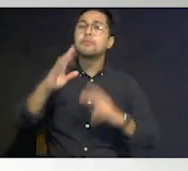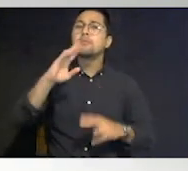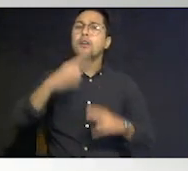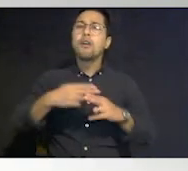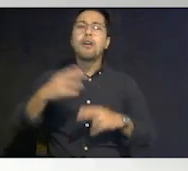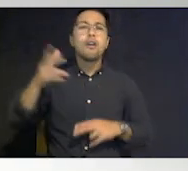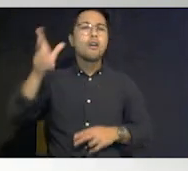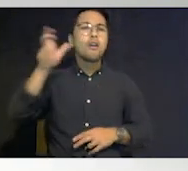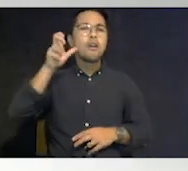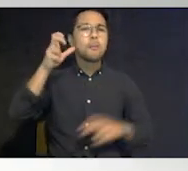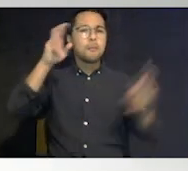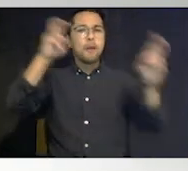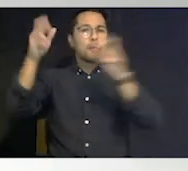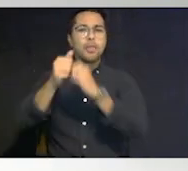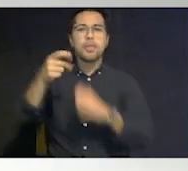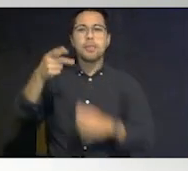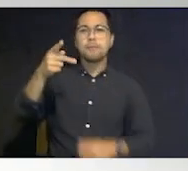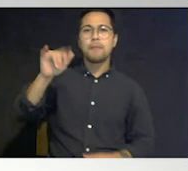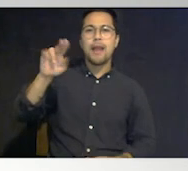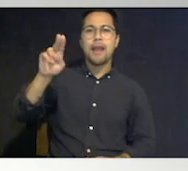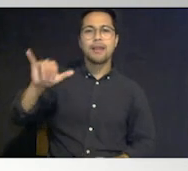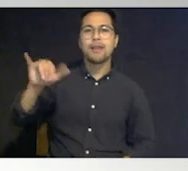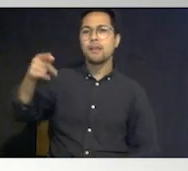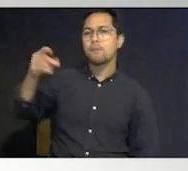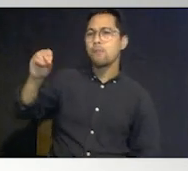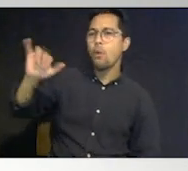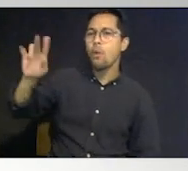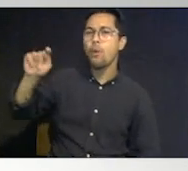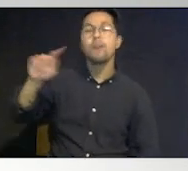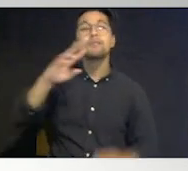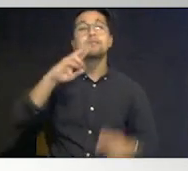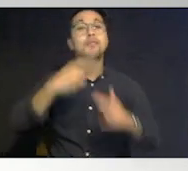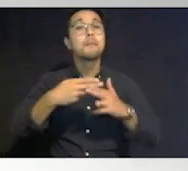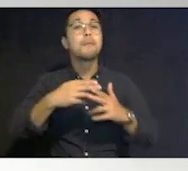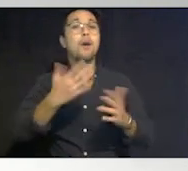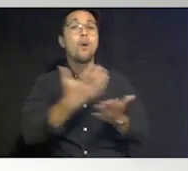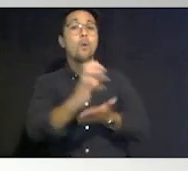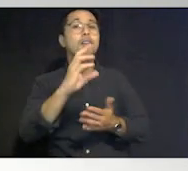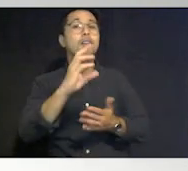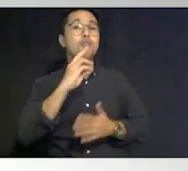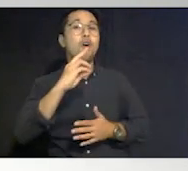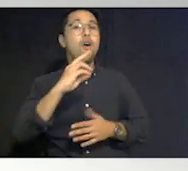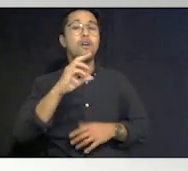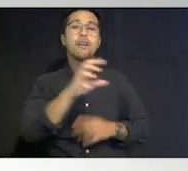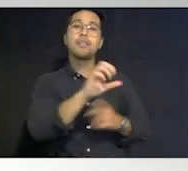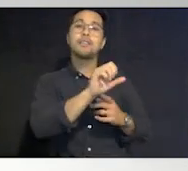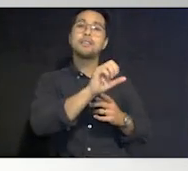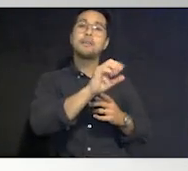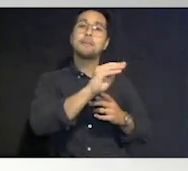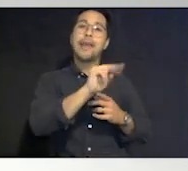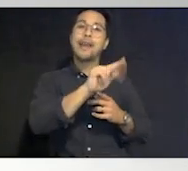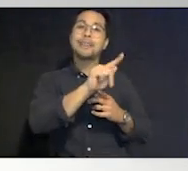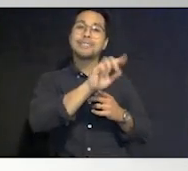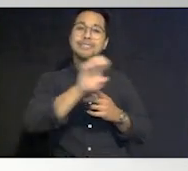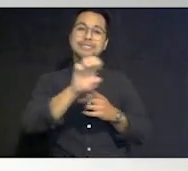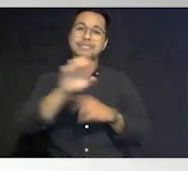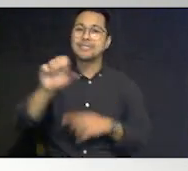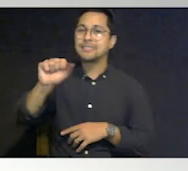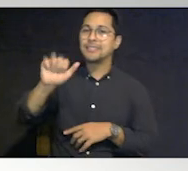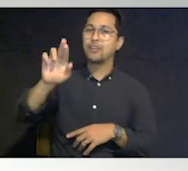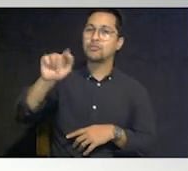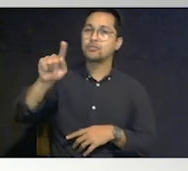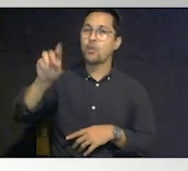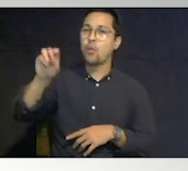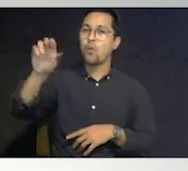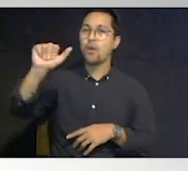which was that wastewater that was being stored over in manatee sarasota area and when that leak